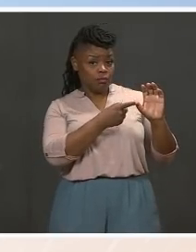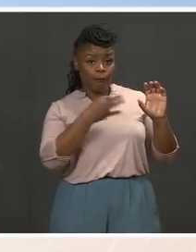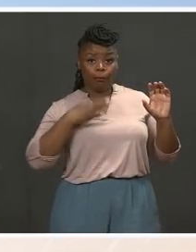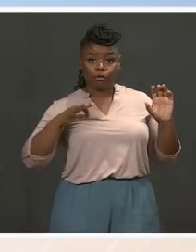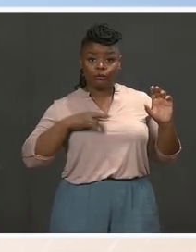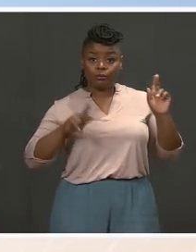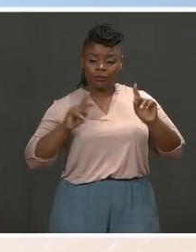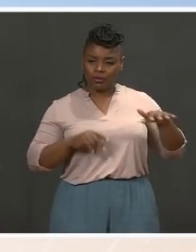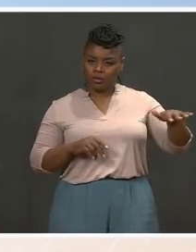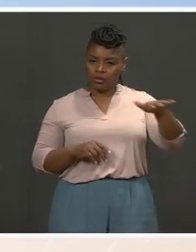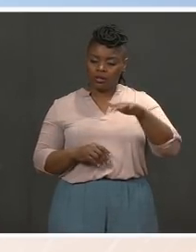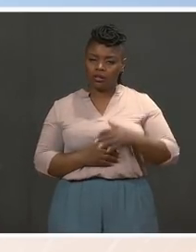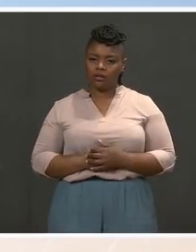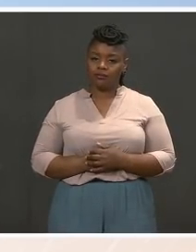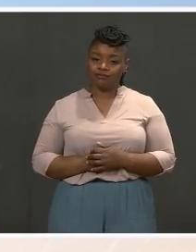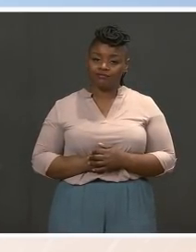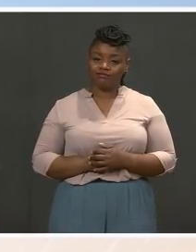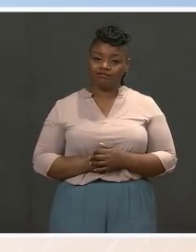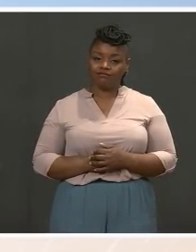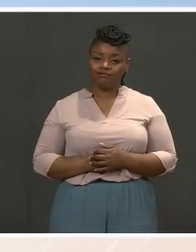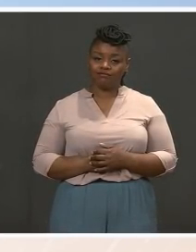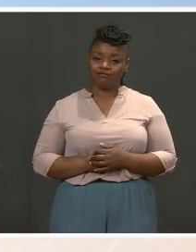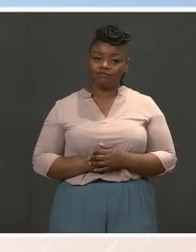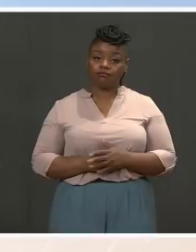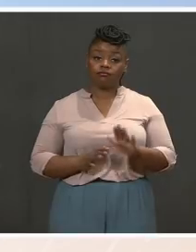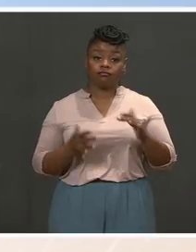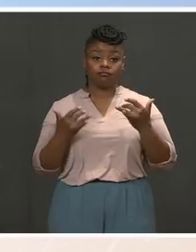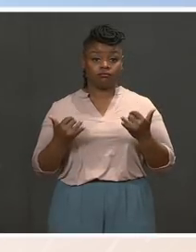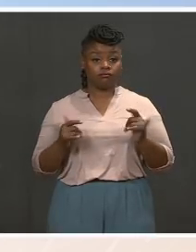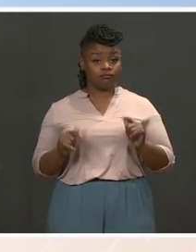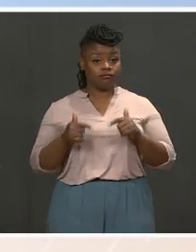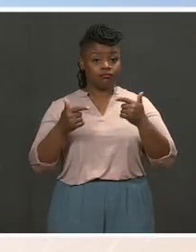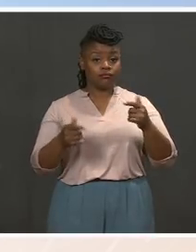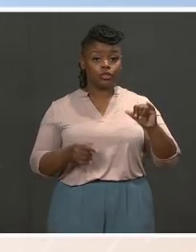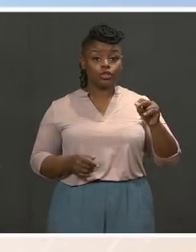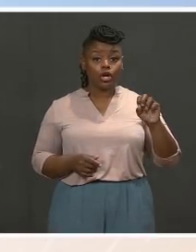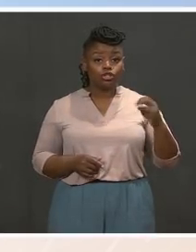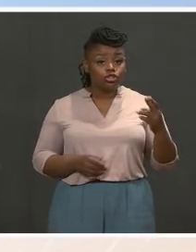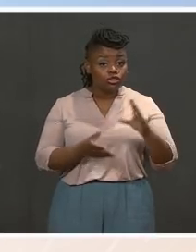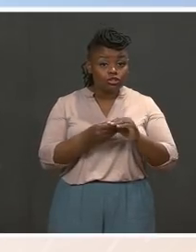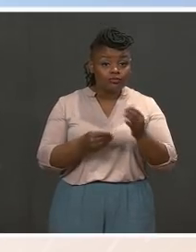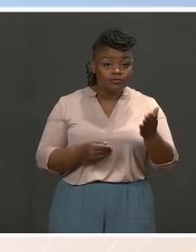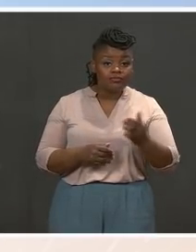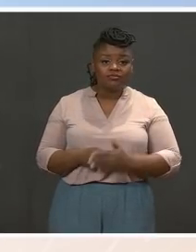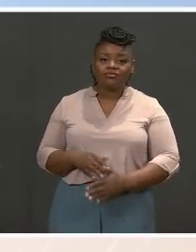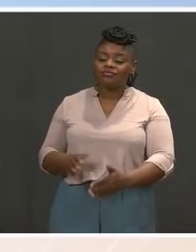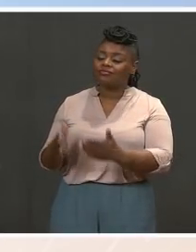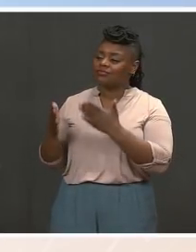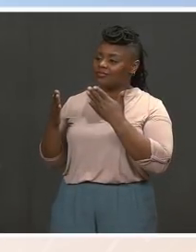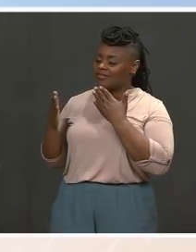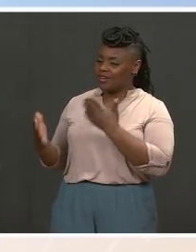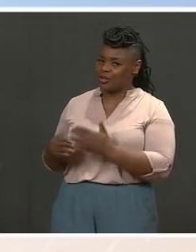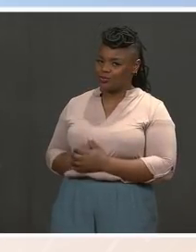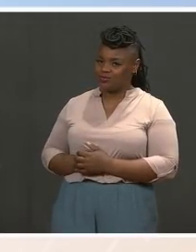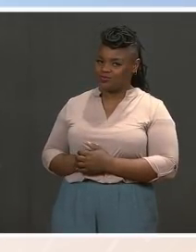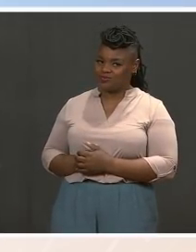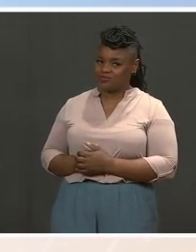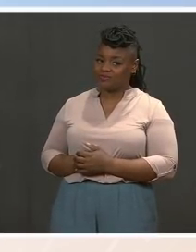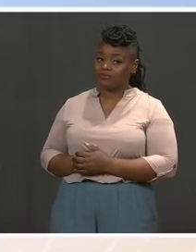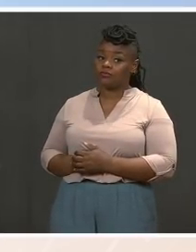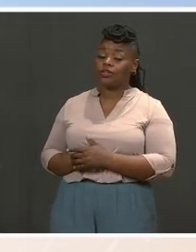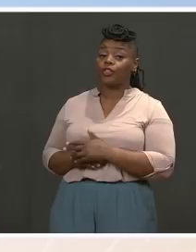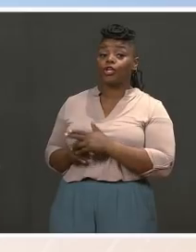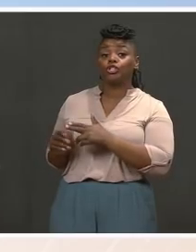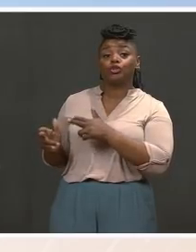was running for President. With that, go ahead, Josh. Thanks, Jen. On the shooting in Colorado, the President